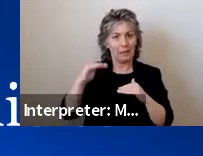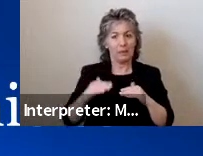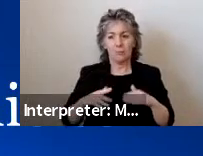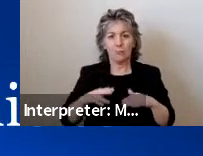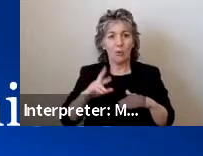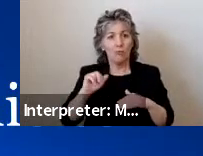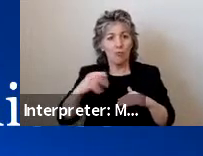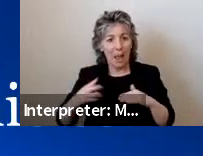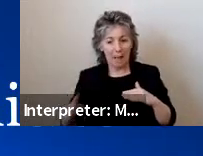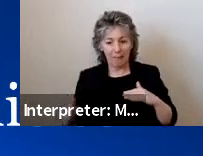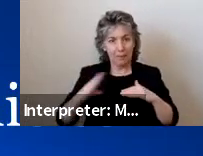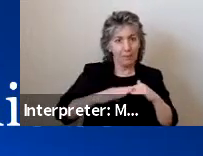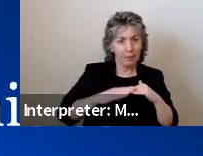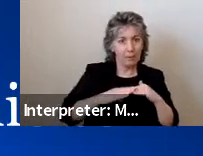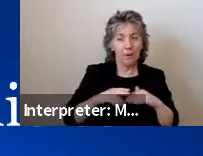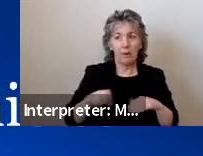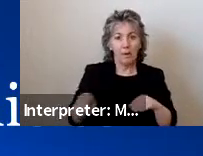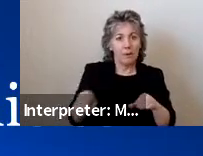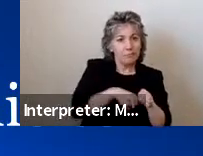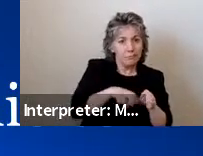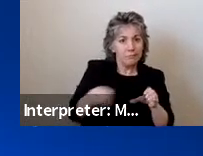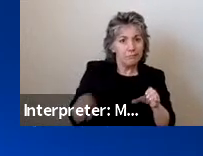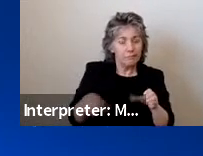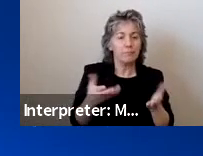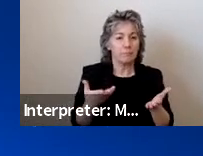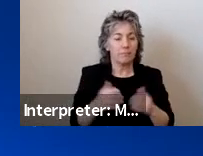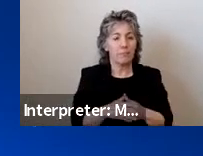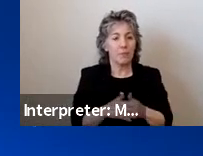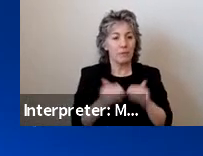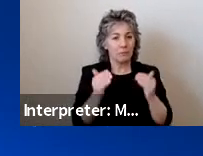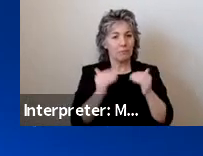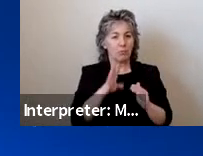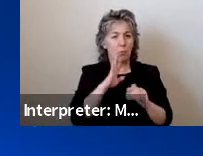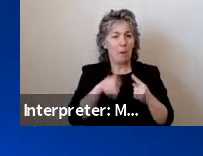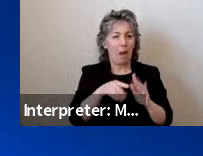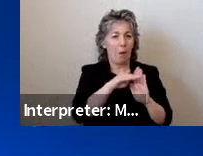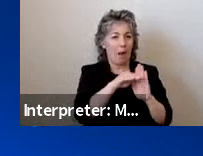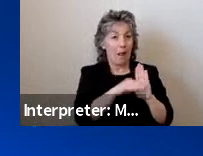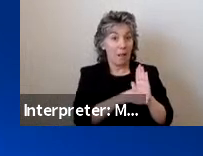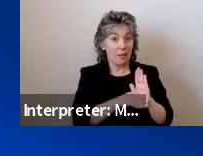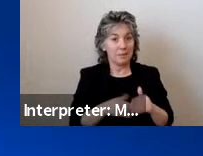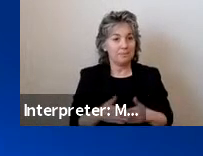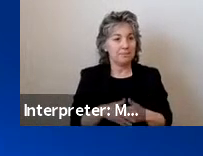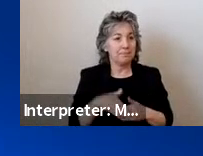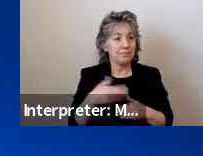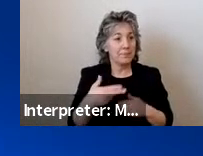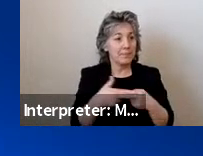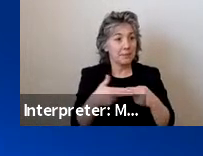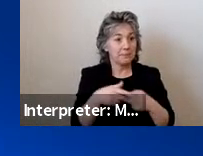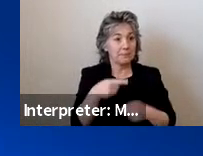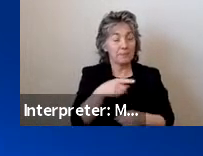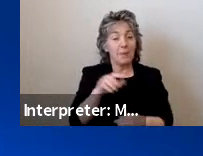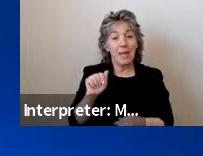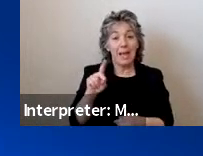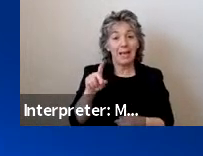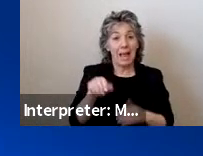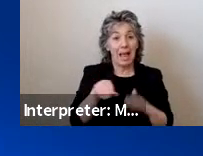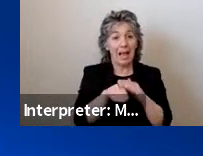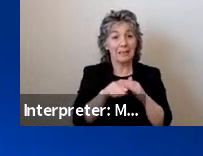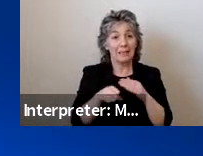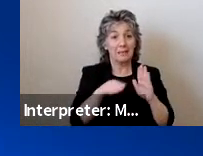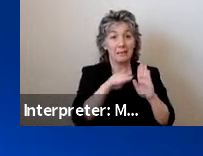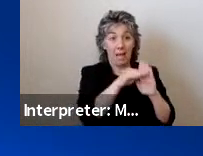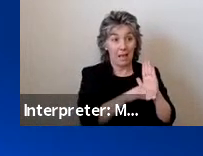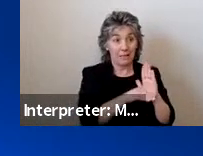mind, let's move on to the minimum accessibility guidelines. Next page. The ADA accessibility guidelines for transportation